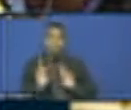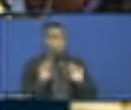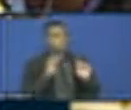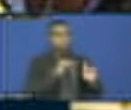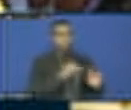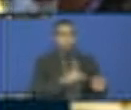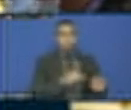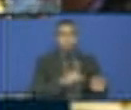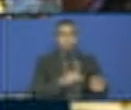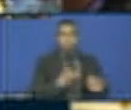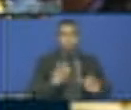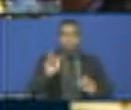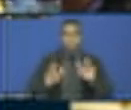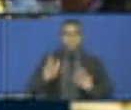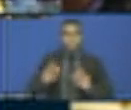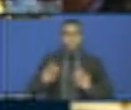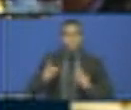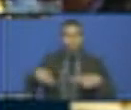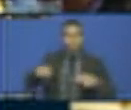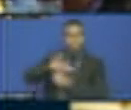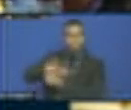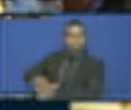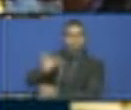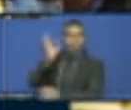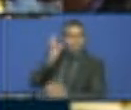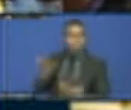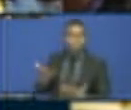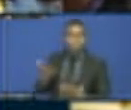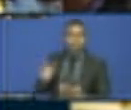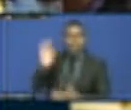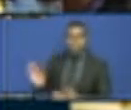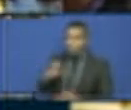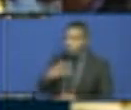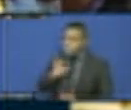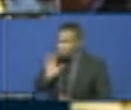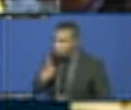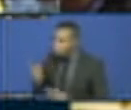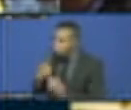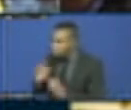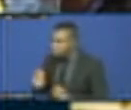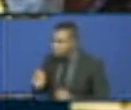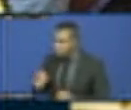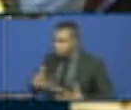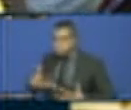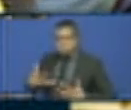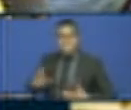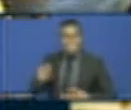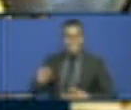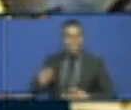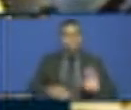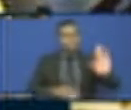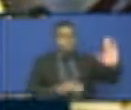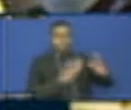about best practices, and that's why we are here. Kigali is the cleanest city in Africa. Yes. And every last month